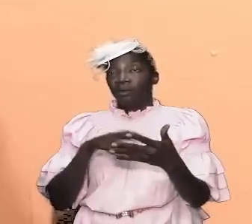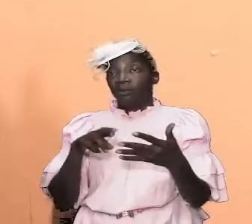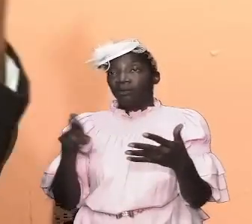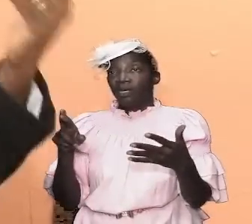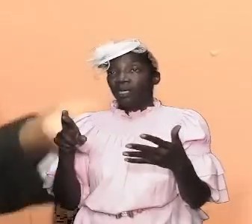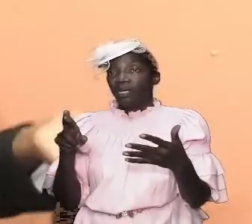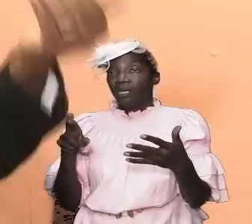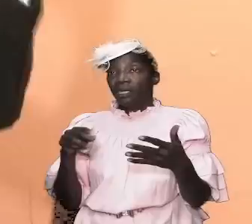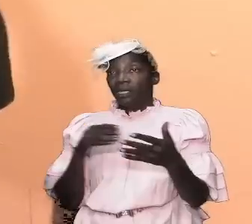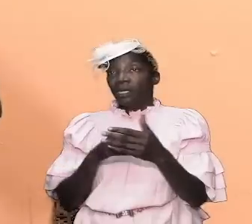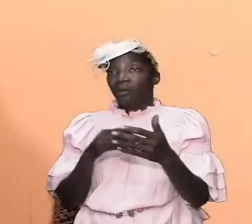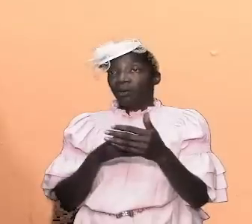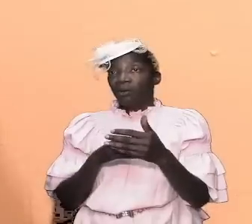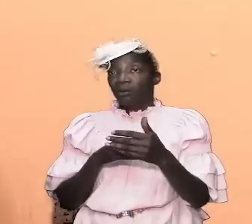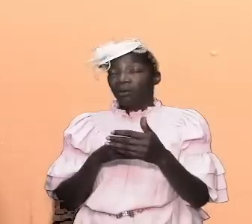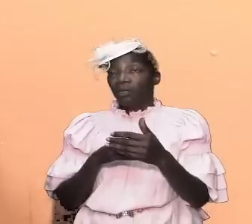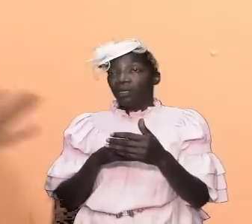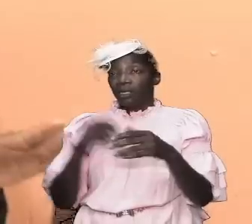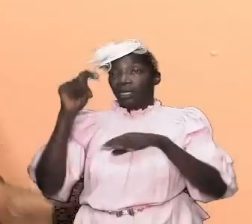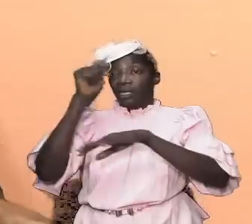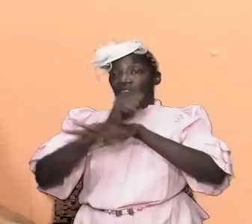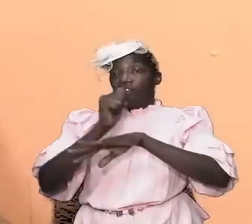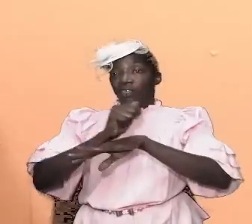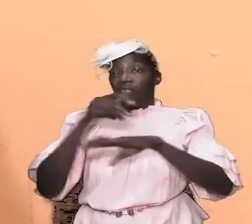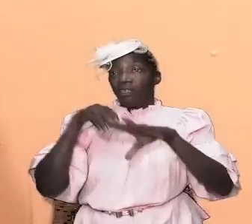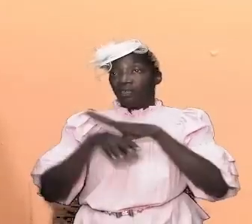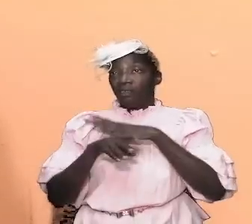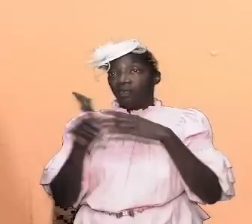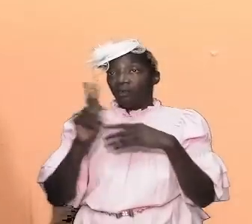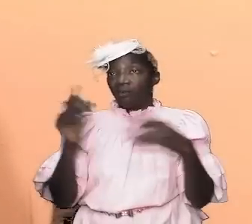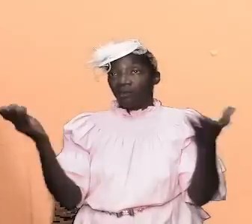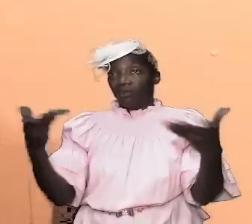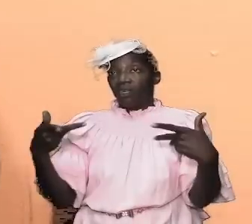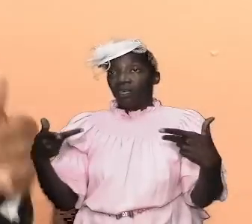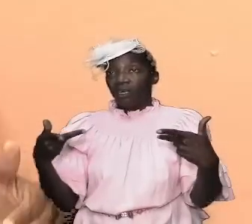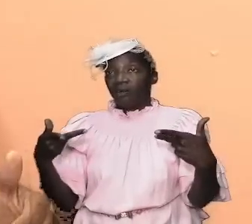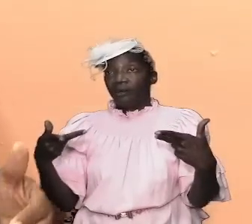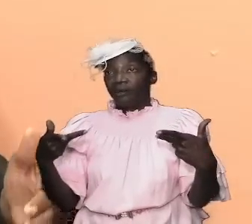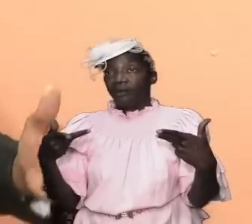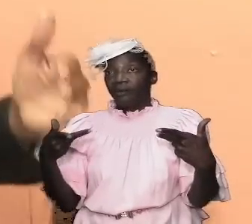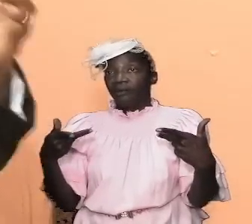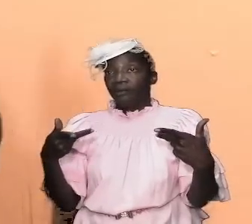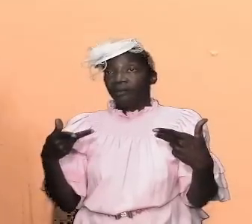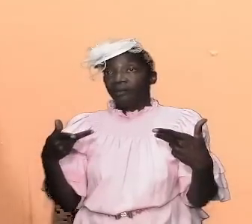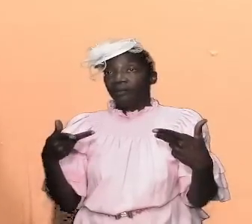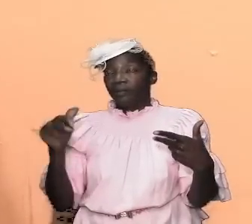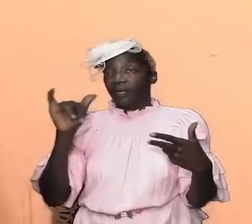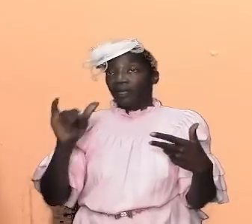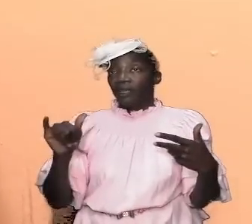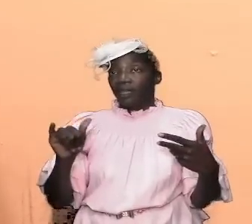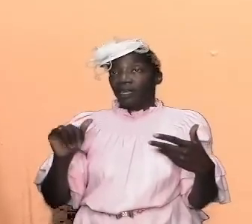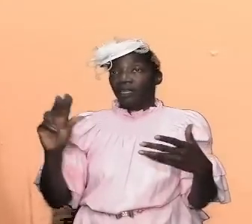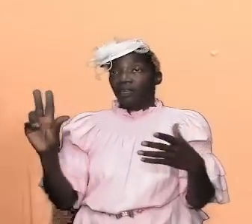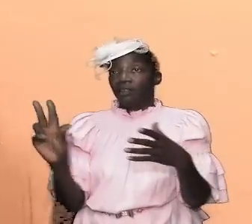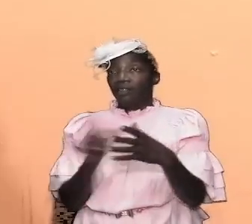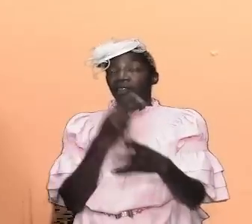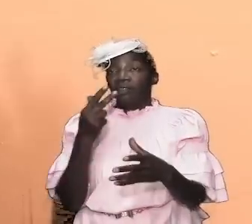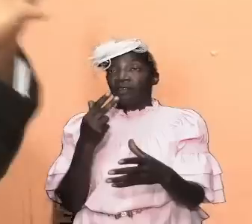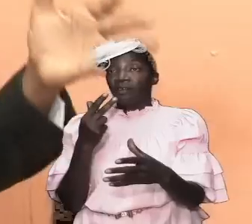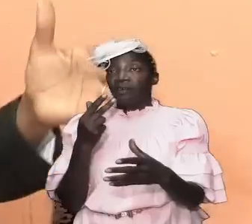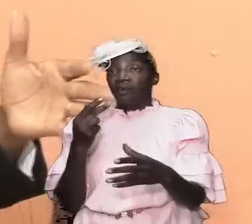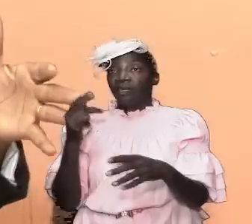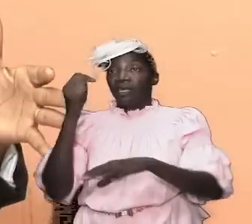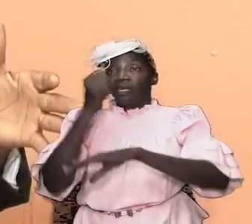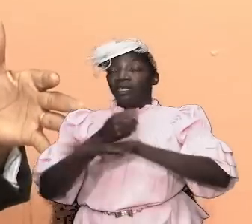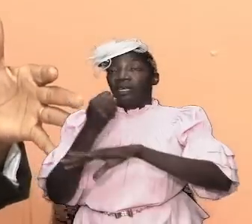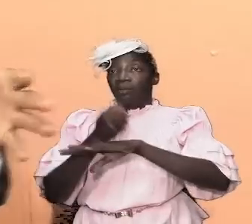herod that temple that jesus was in when when he was here it was that third temple remodeled and